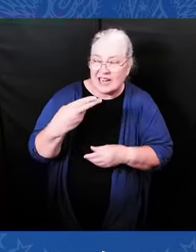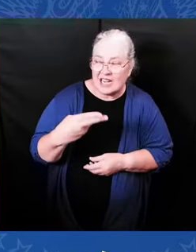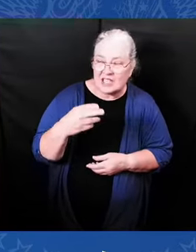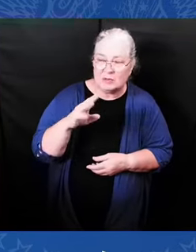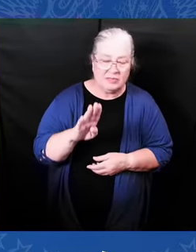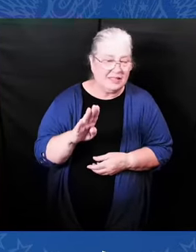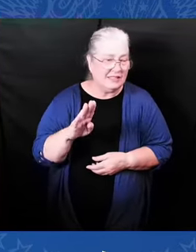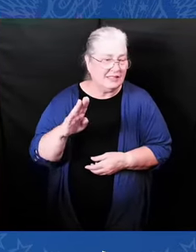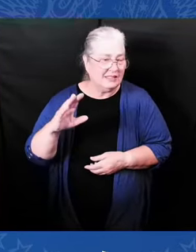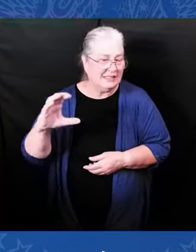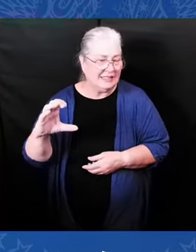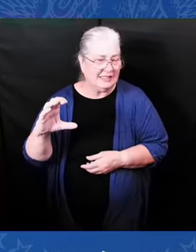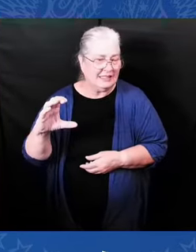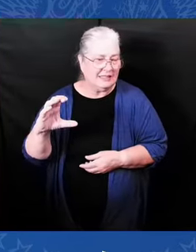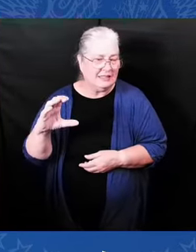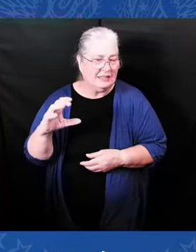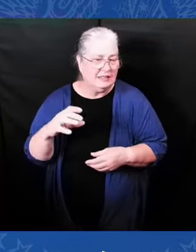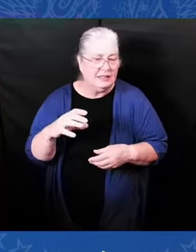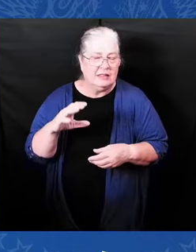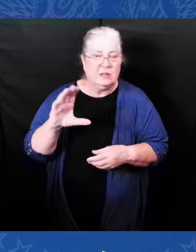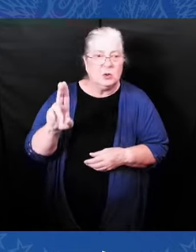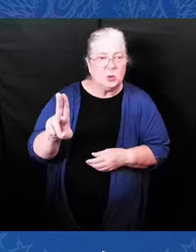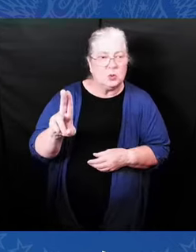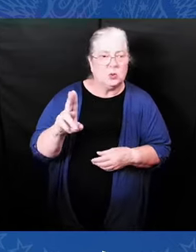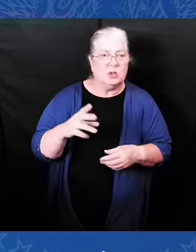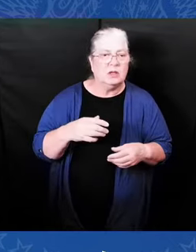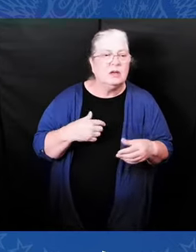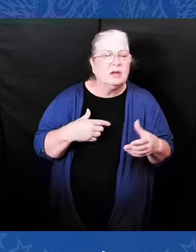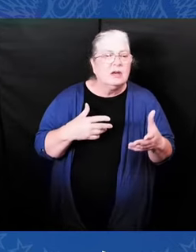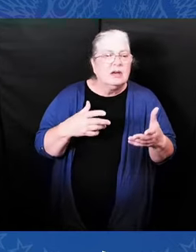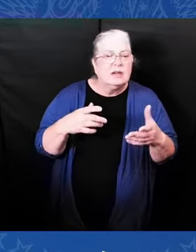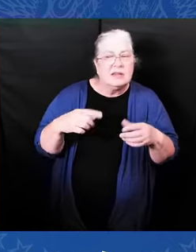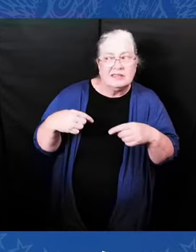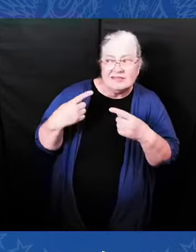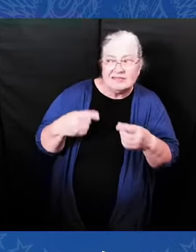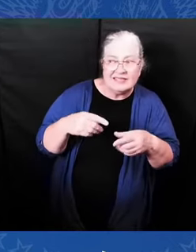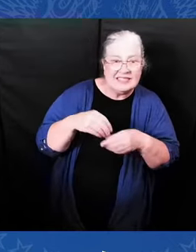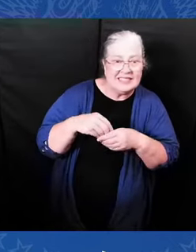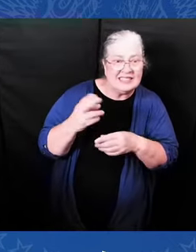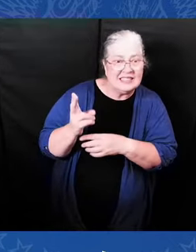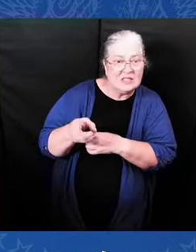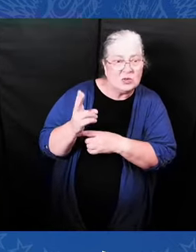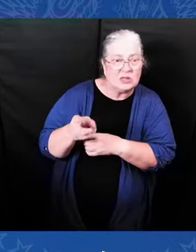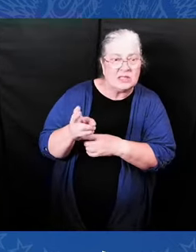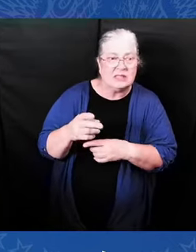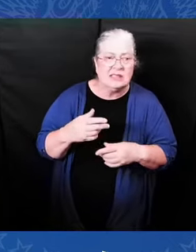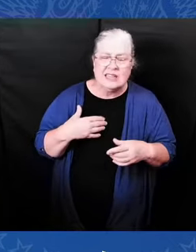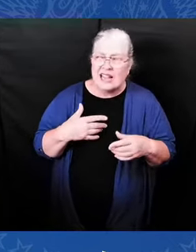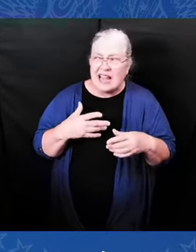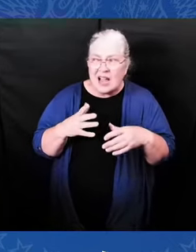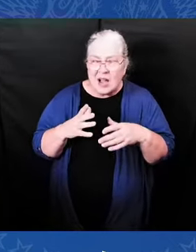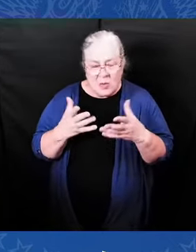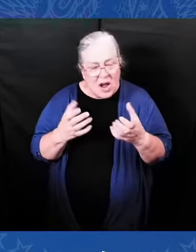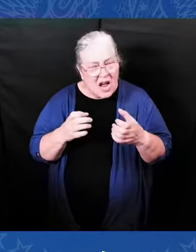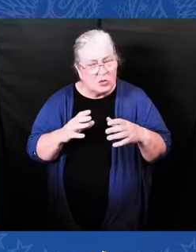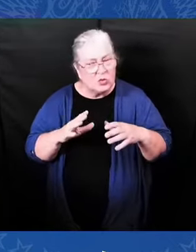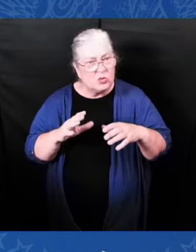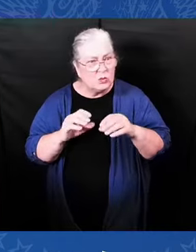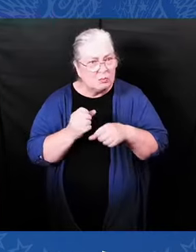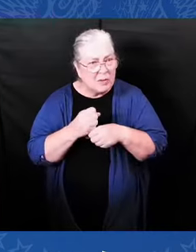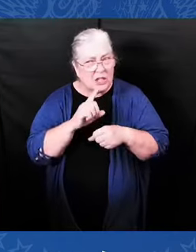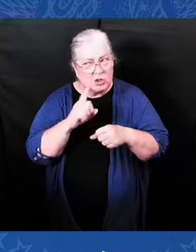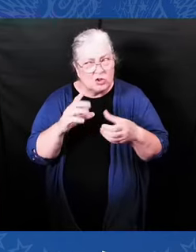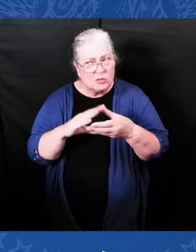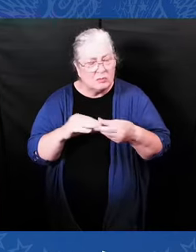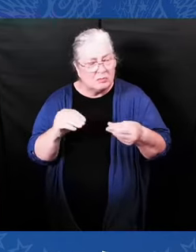works, change the way it literally functions. If notice, a lot of mainstream economists are starting to talk about Bidenomics.